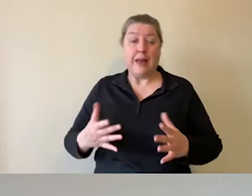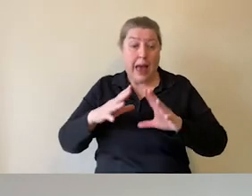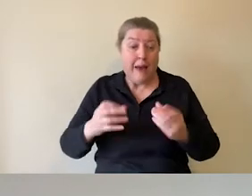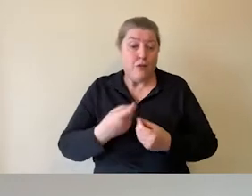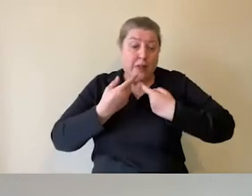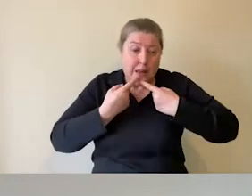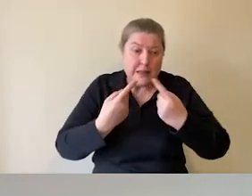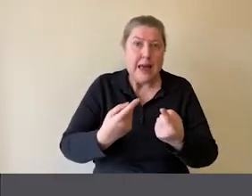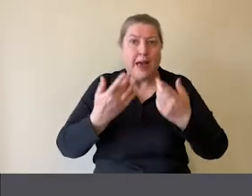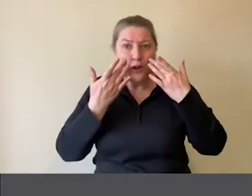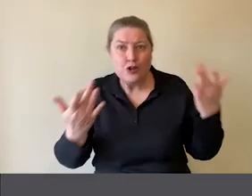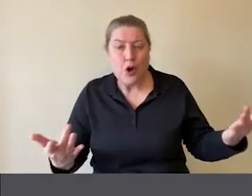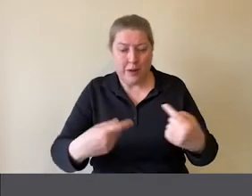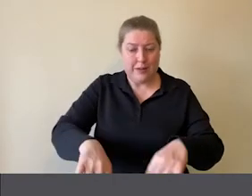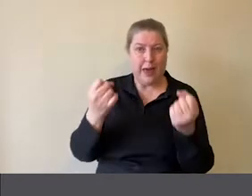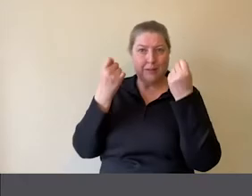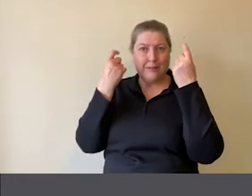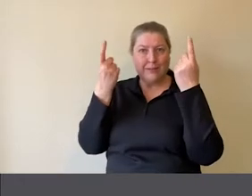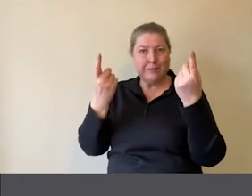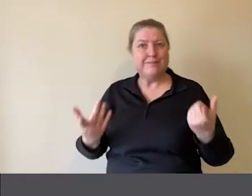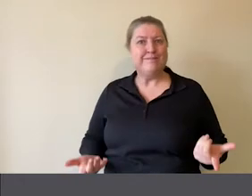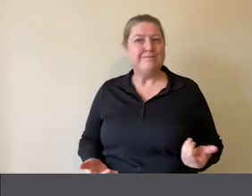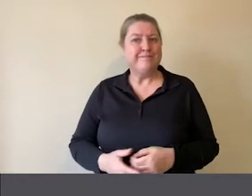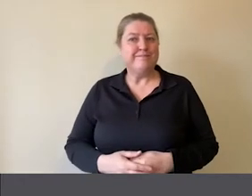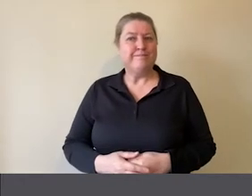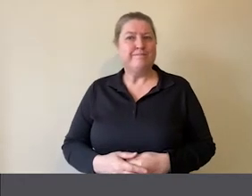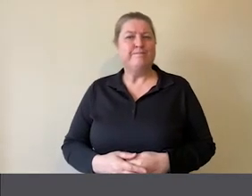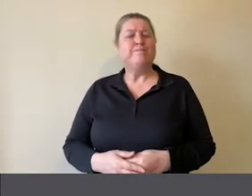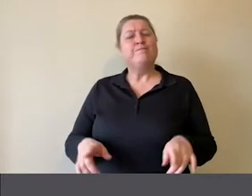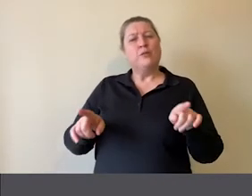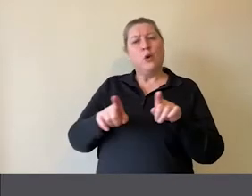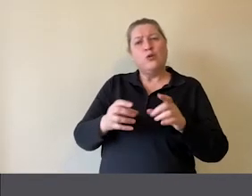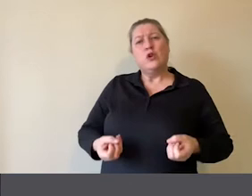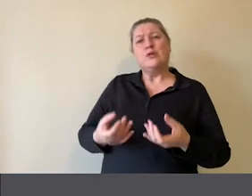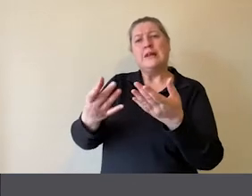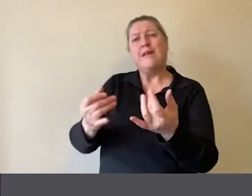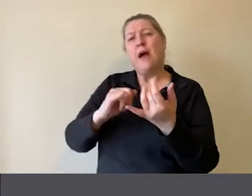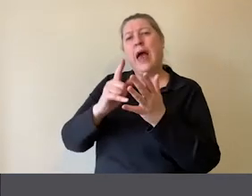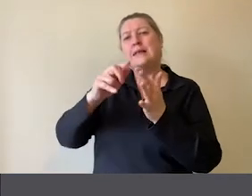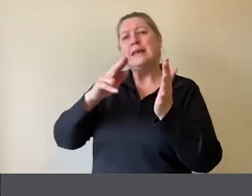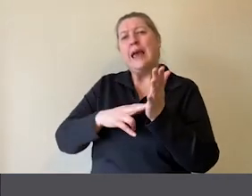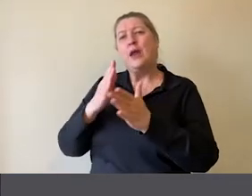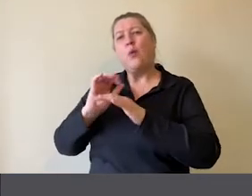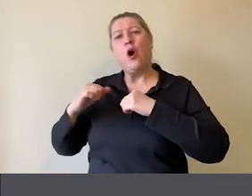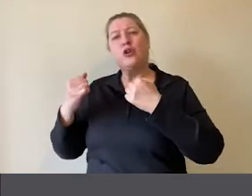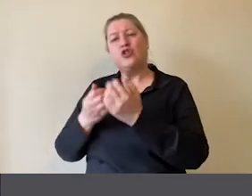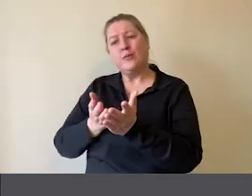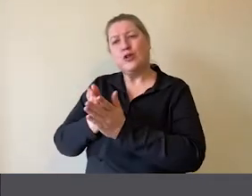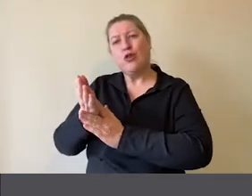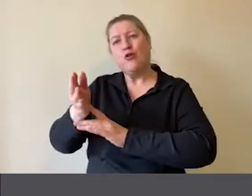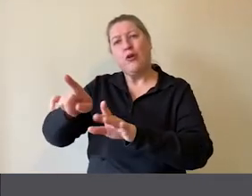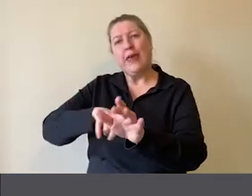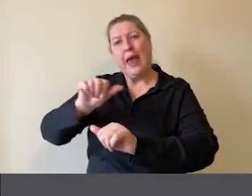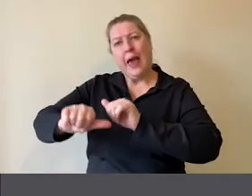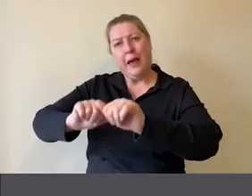showing. We do deliver a number of SEN workshops throughout the year. These sit